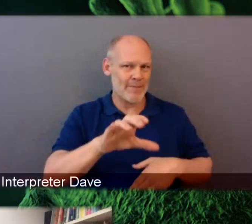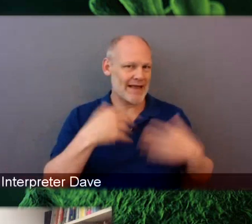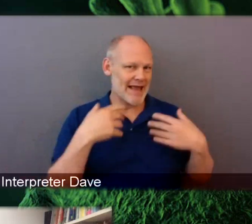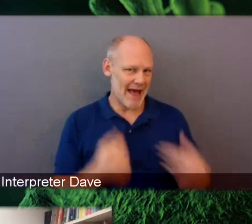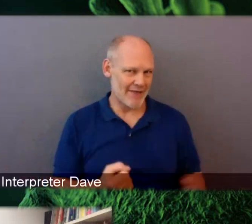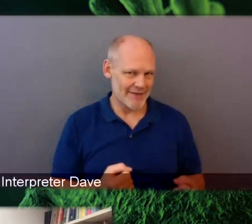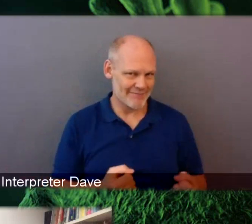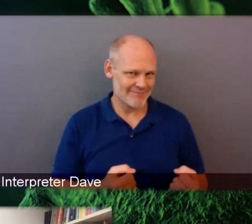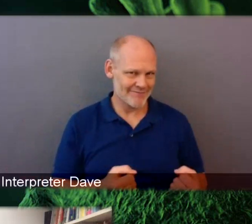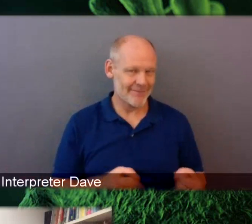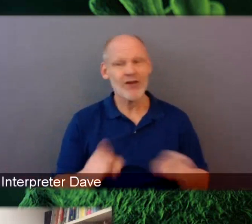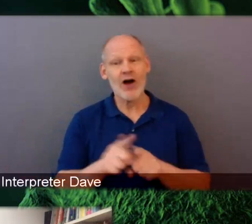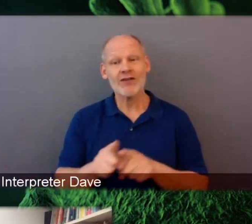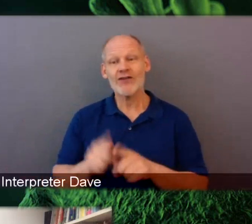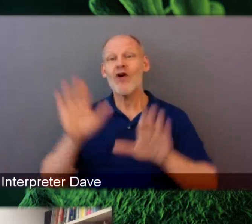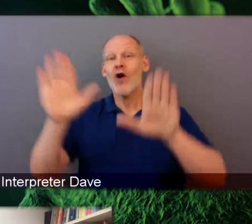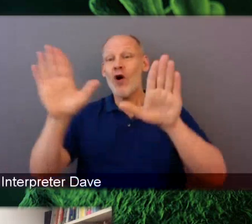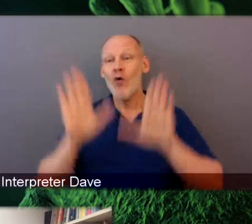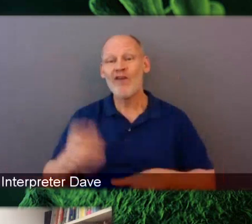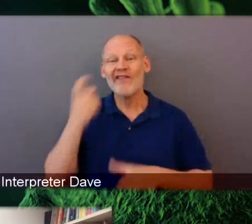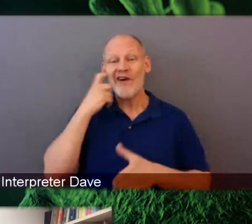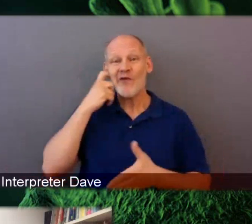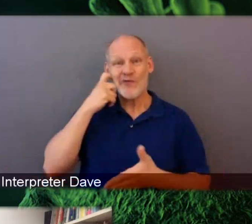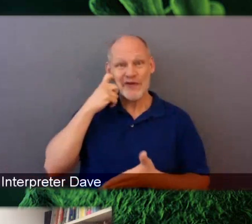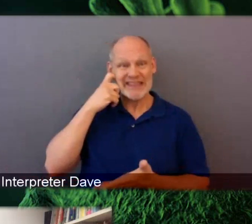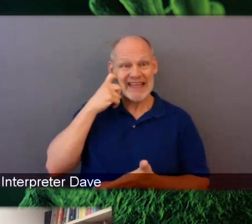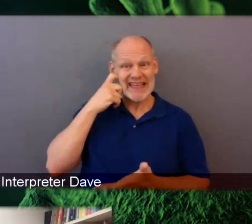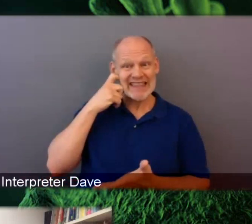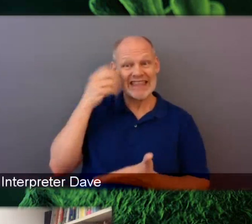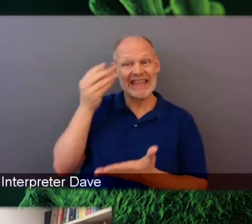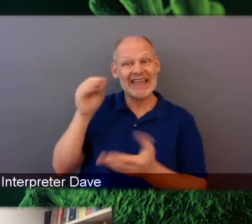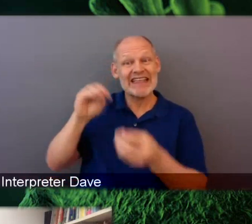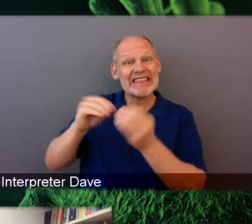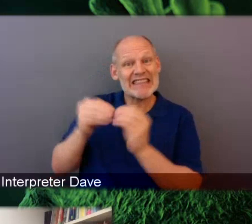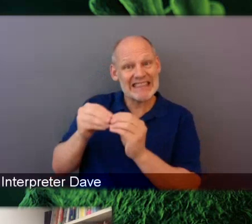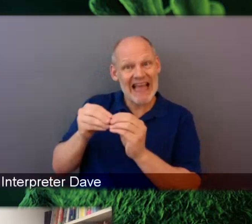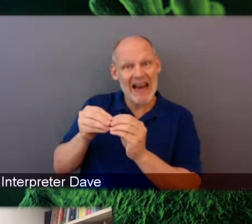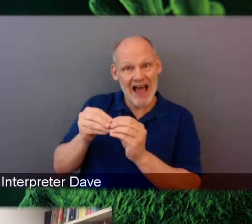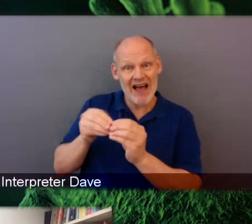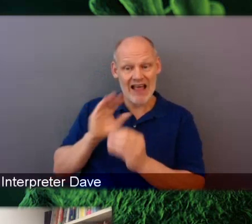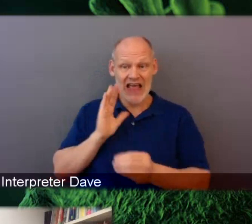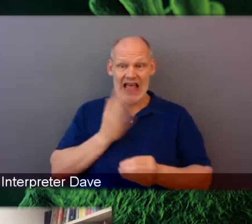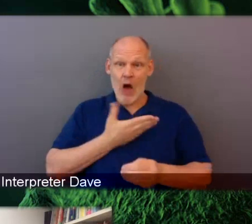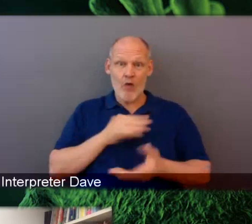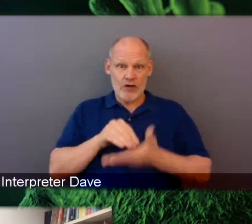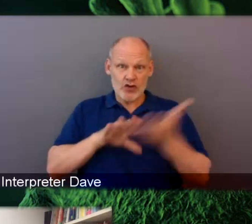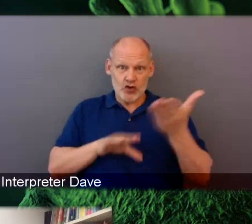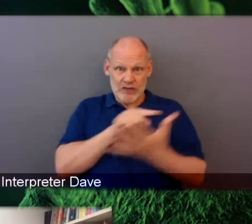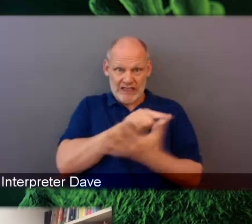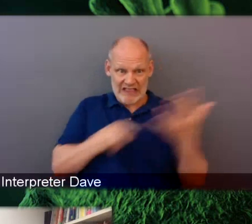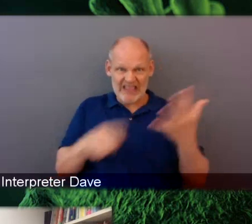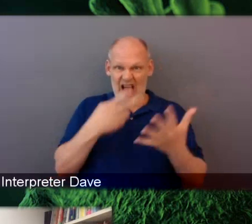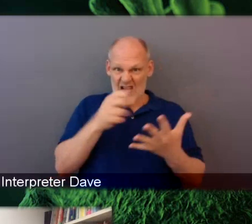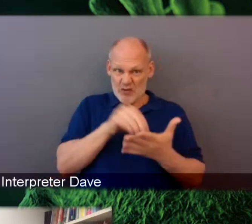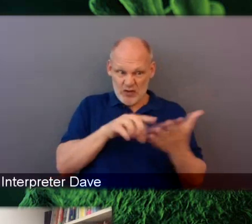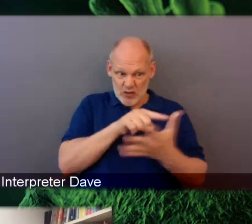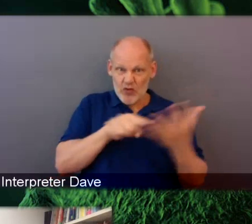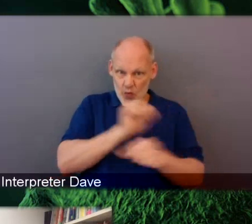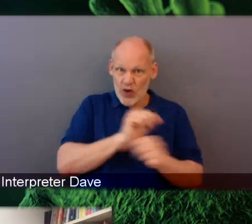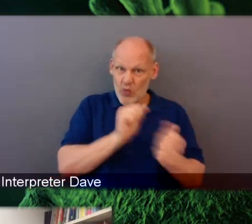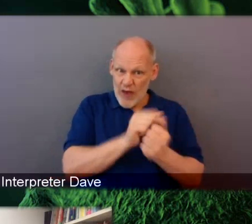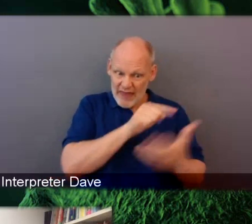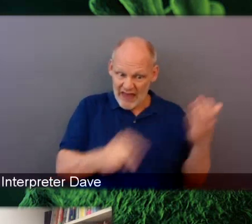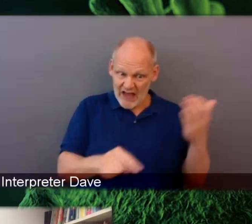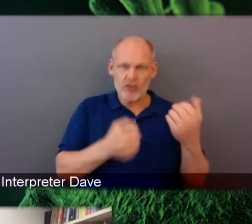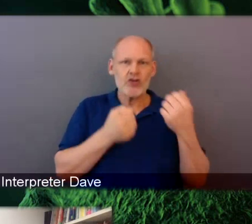finding from our alumni focus groups. Not only do students report a strong sense of belonging at Fred Hutch, but they also